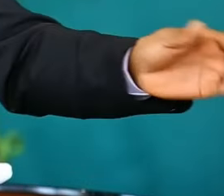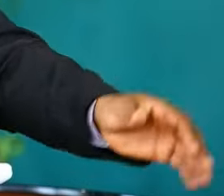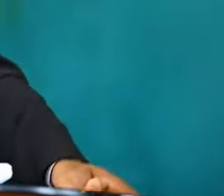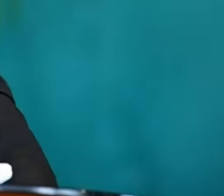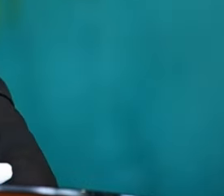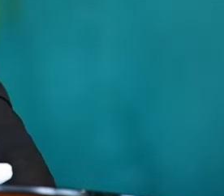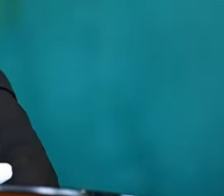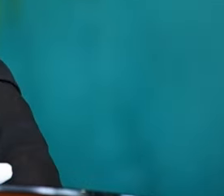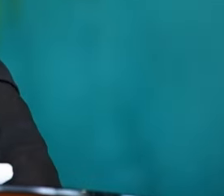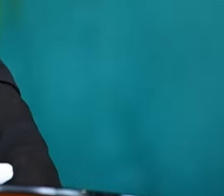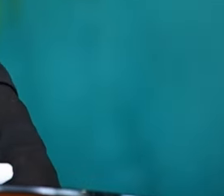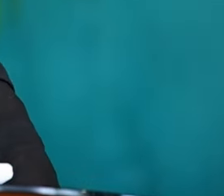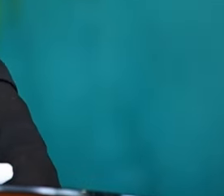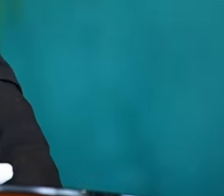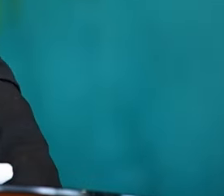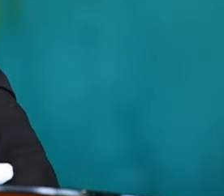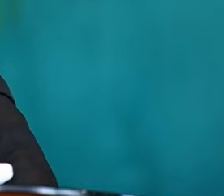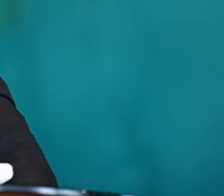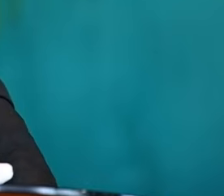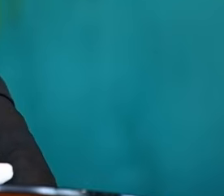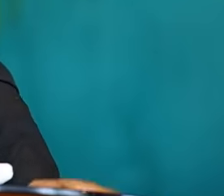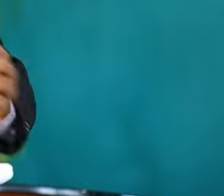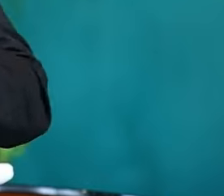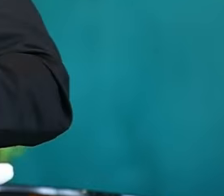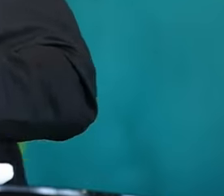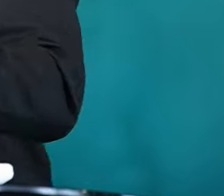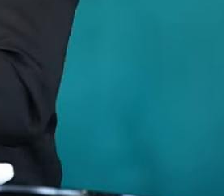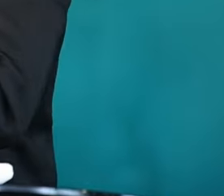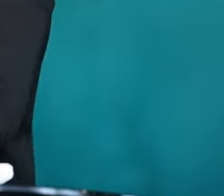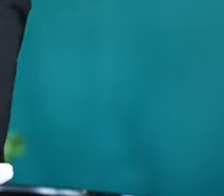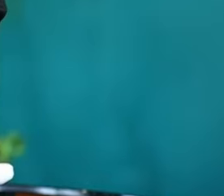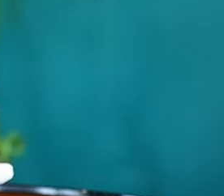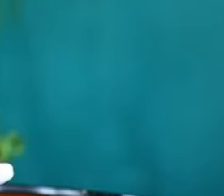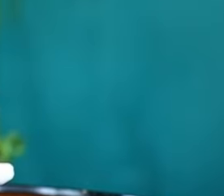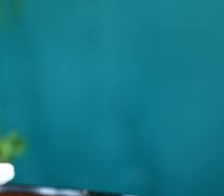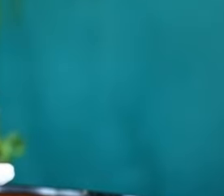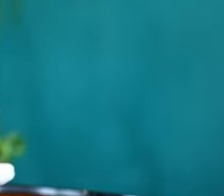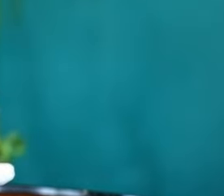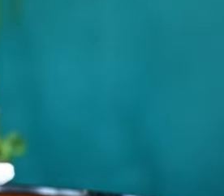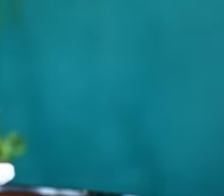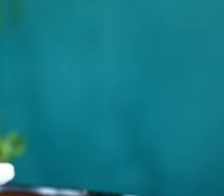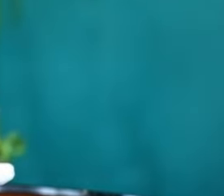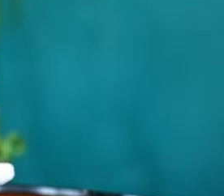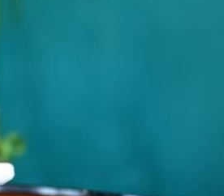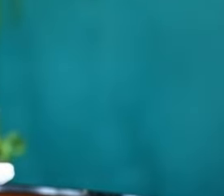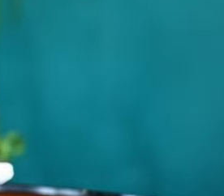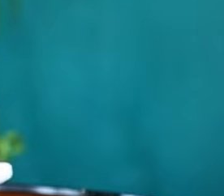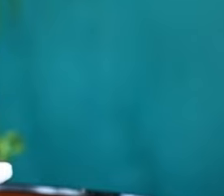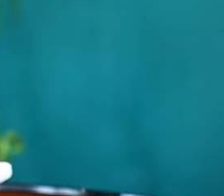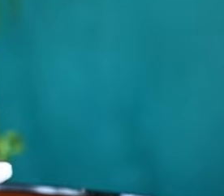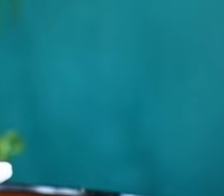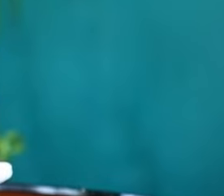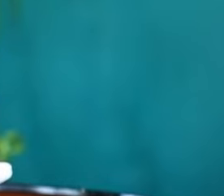with these people, to go before them. And Aaron in the wilderness was to be reciting what is